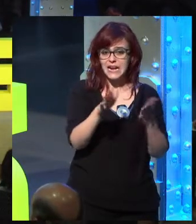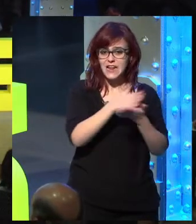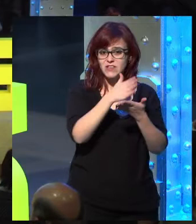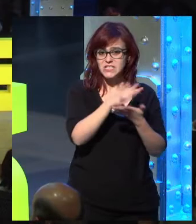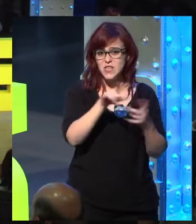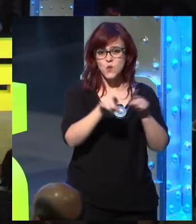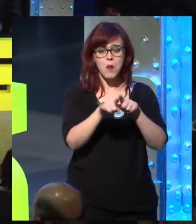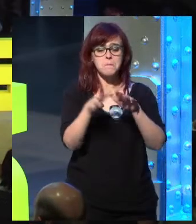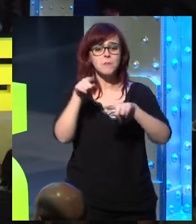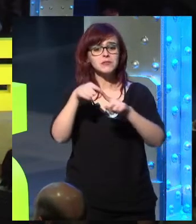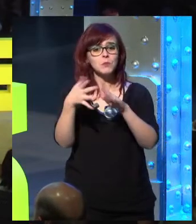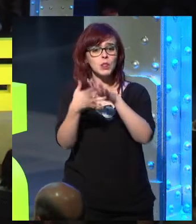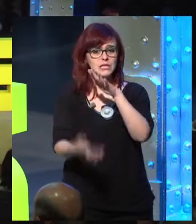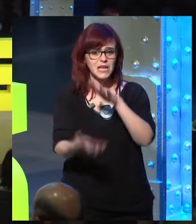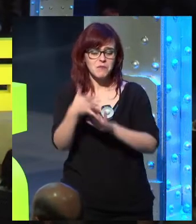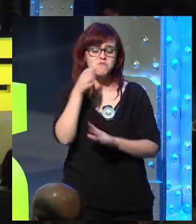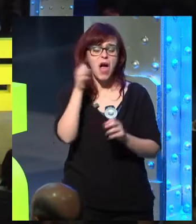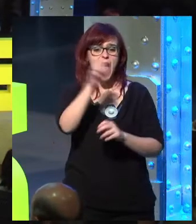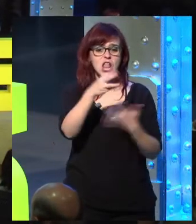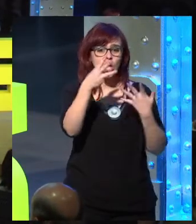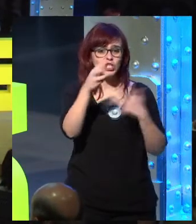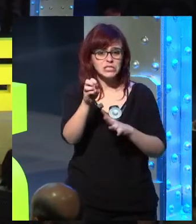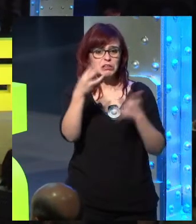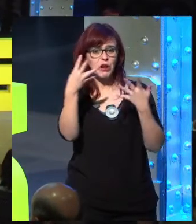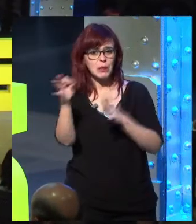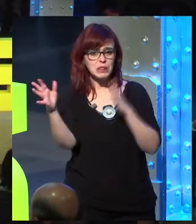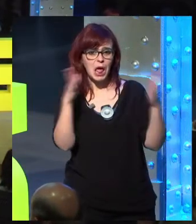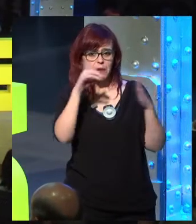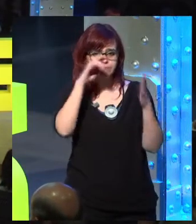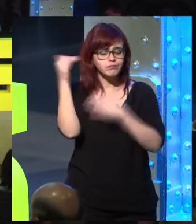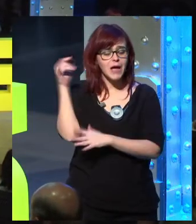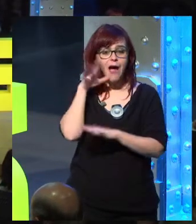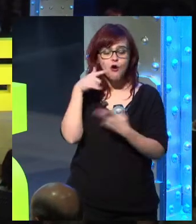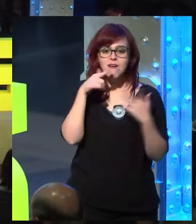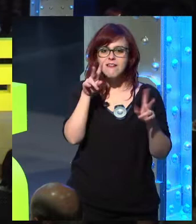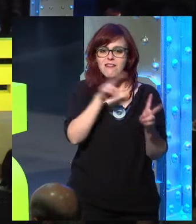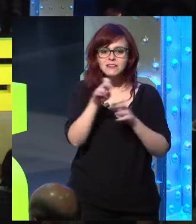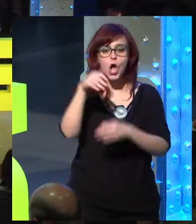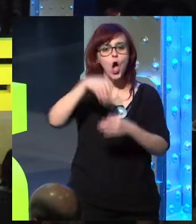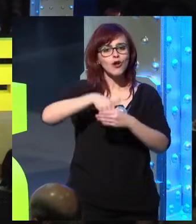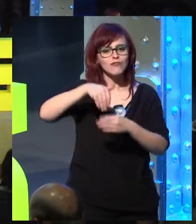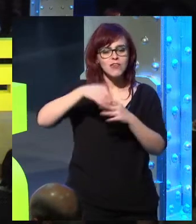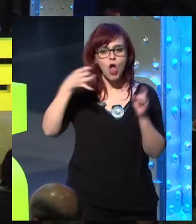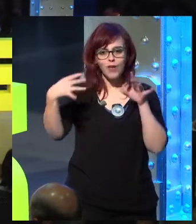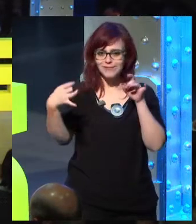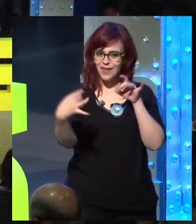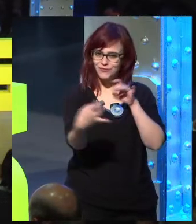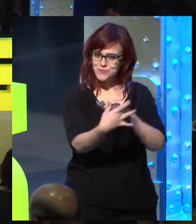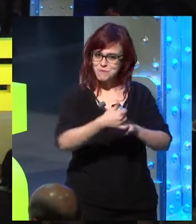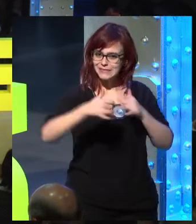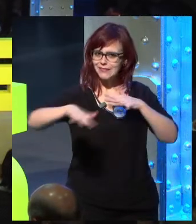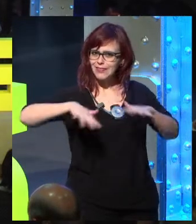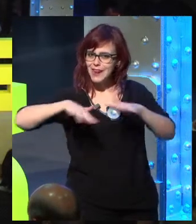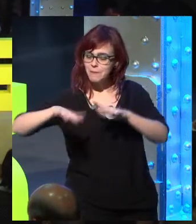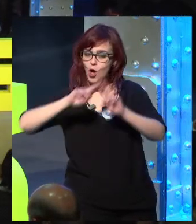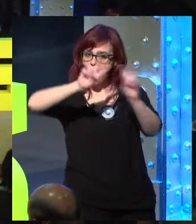PDF files of the magazine, and we think that this is from the 80s, from the 90s. Now we need to have much more interactive